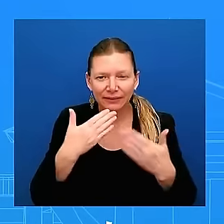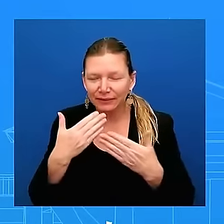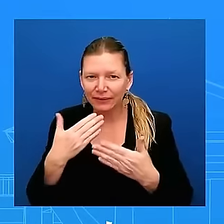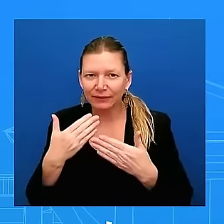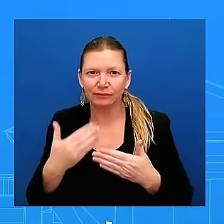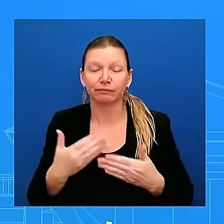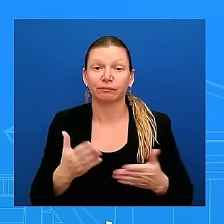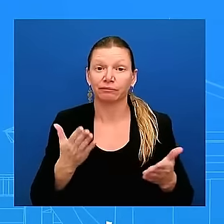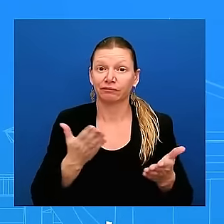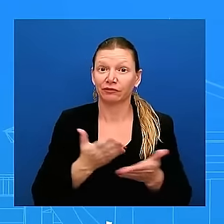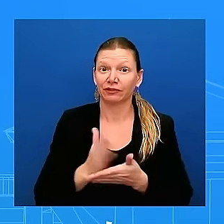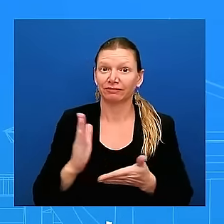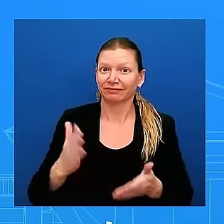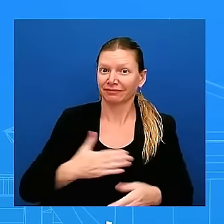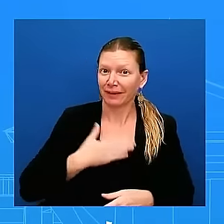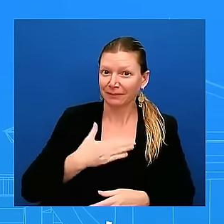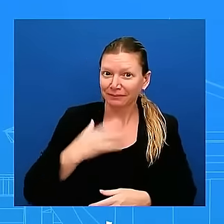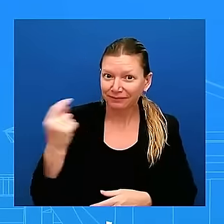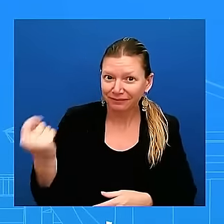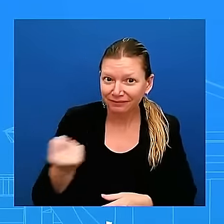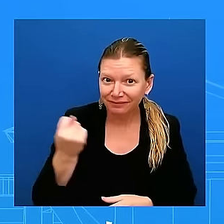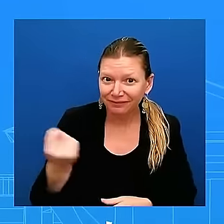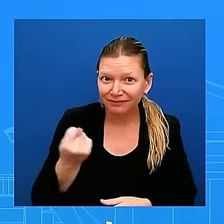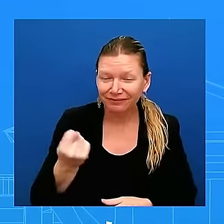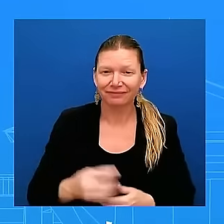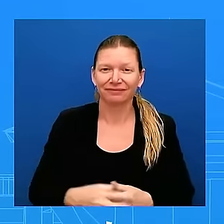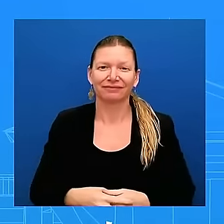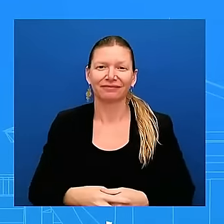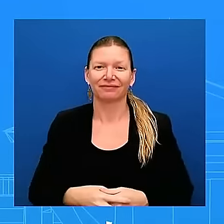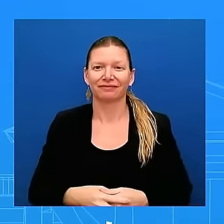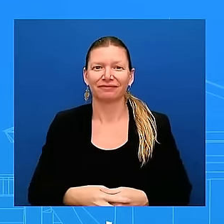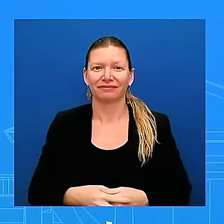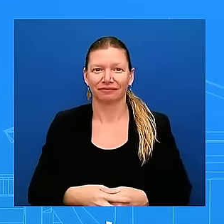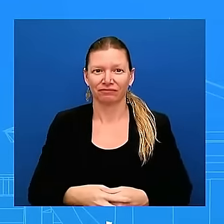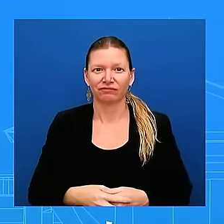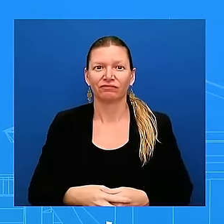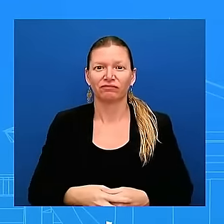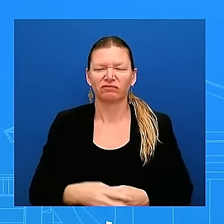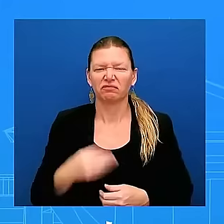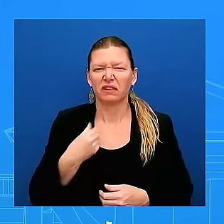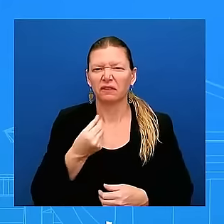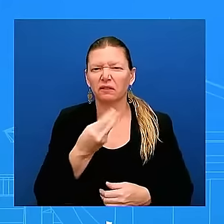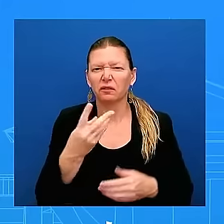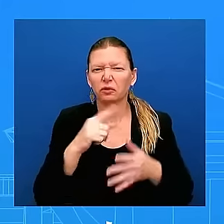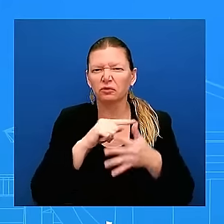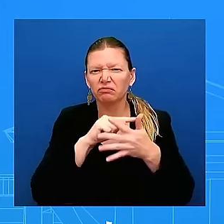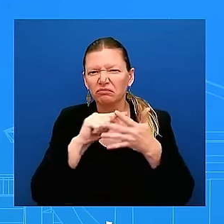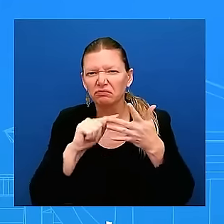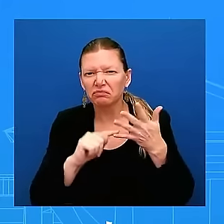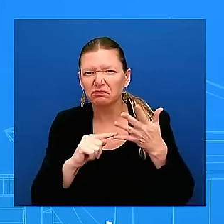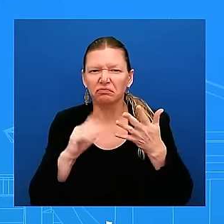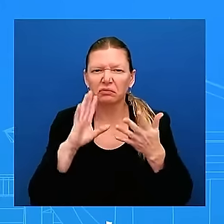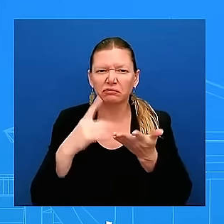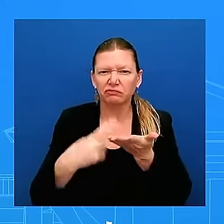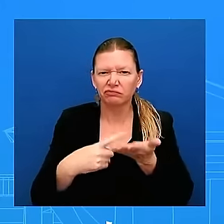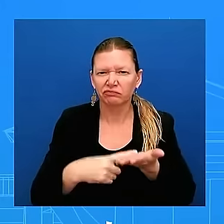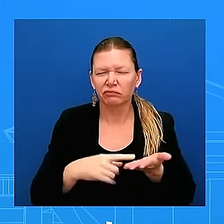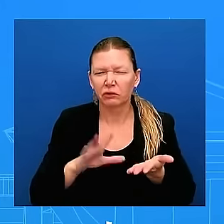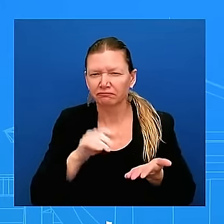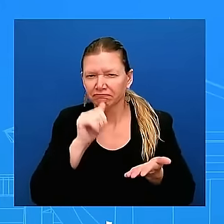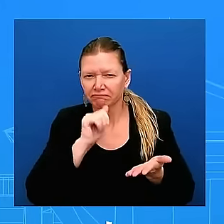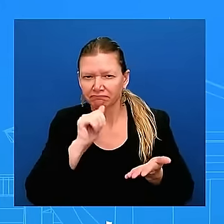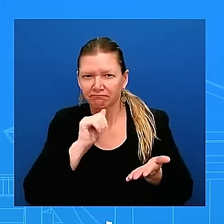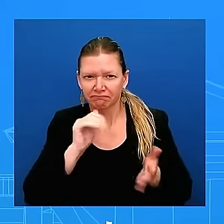okay I have a I do have a couple things at the top so bear with me here so on